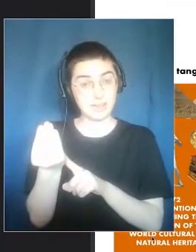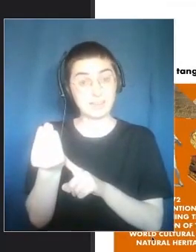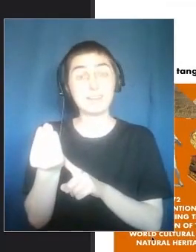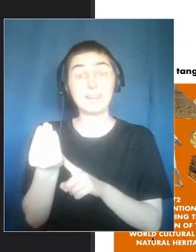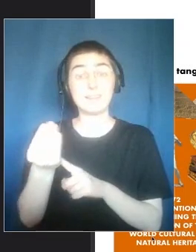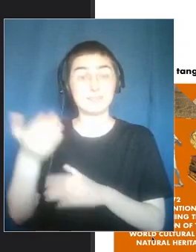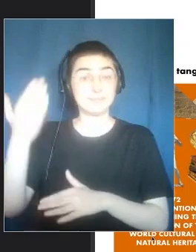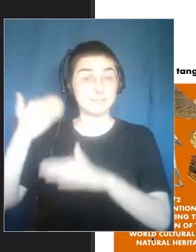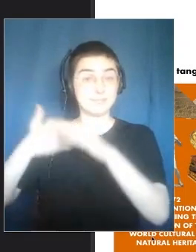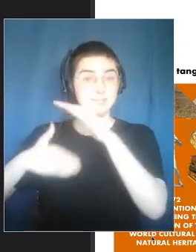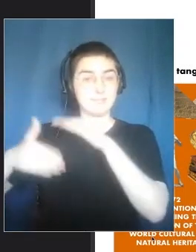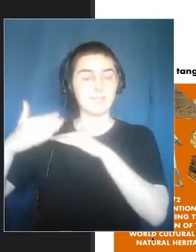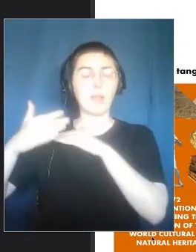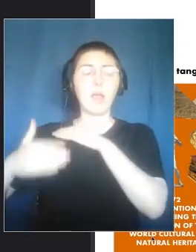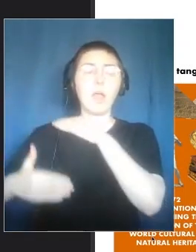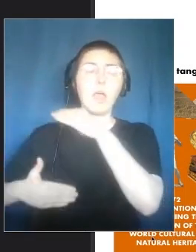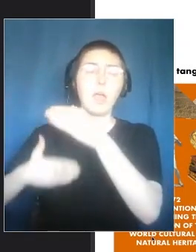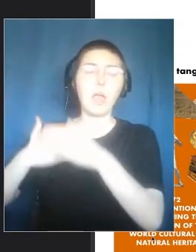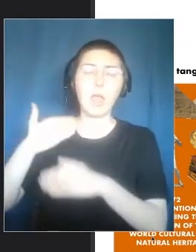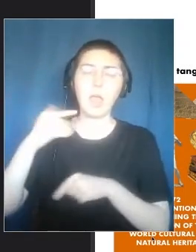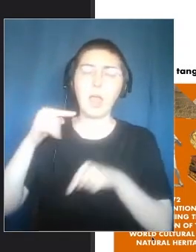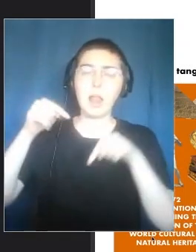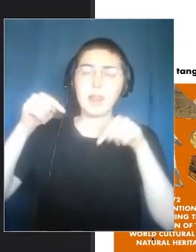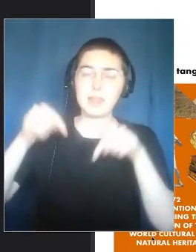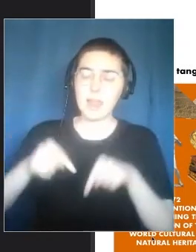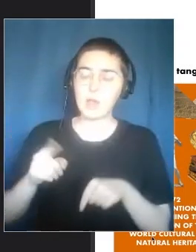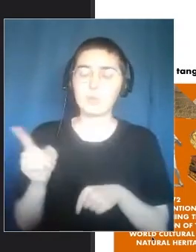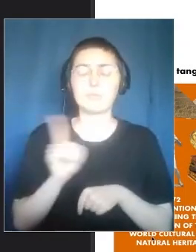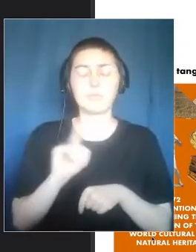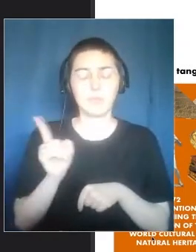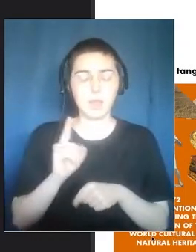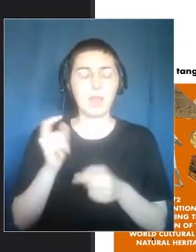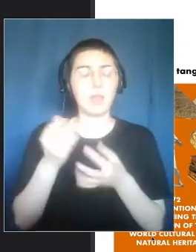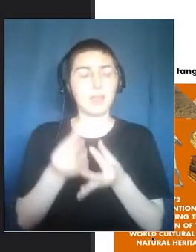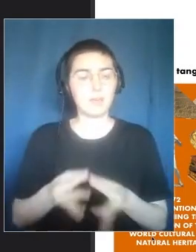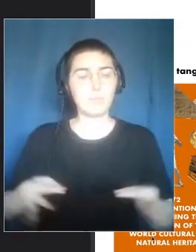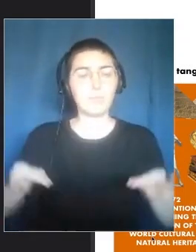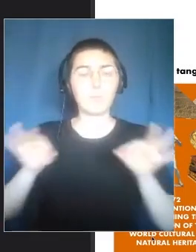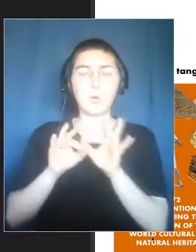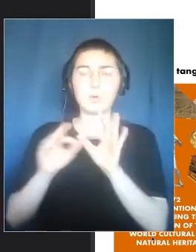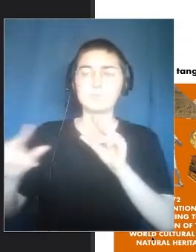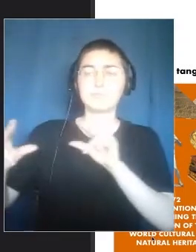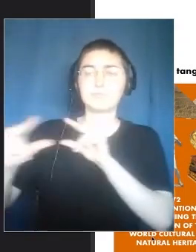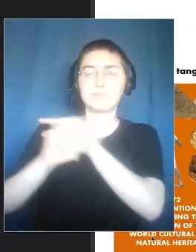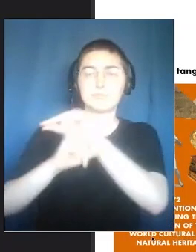and the shift to the concept of